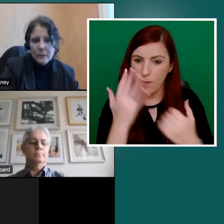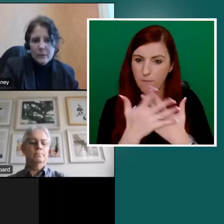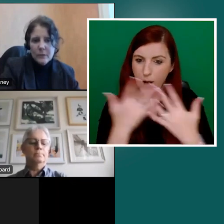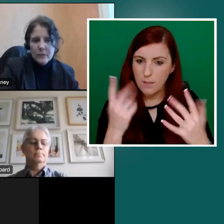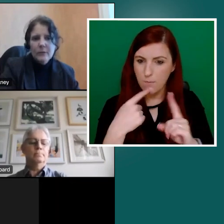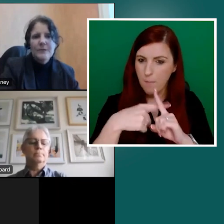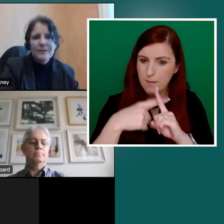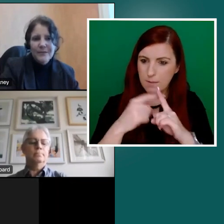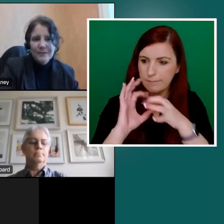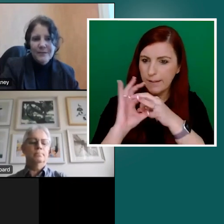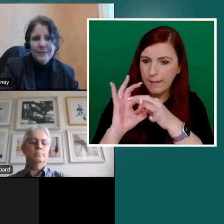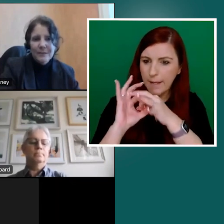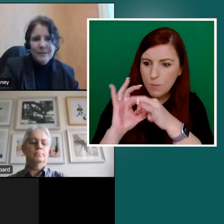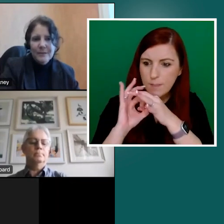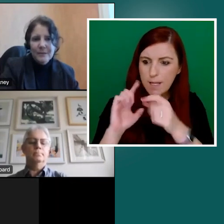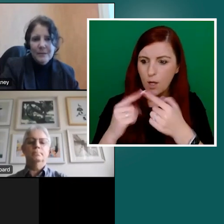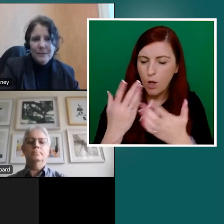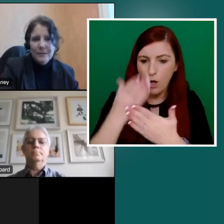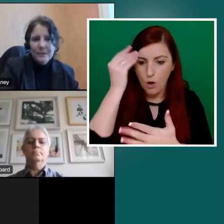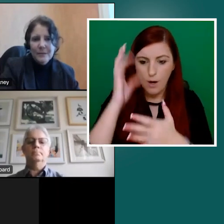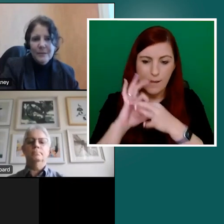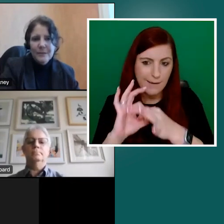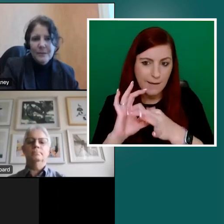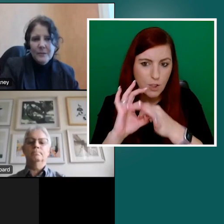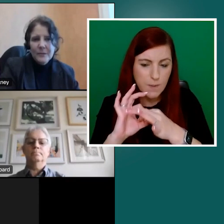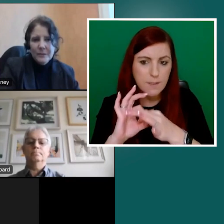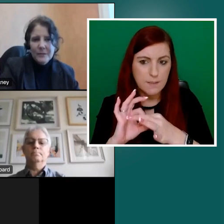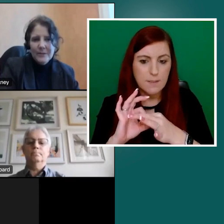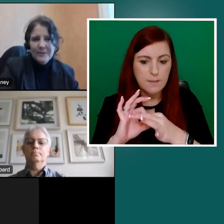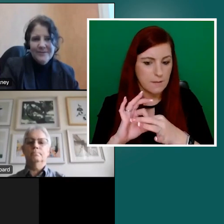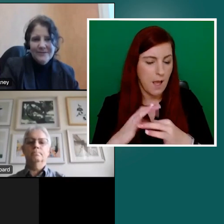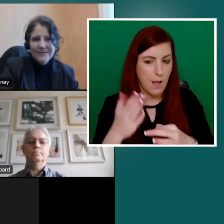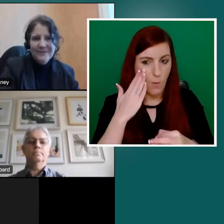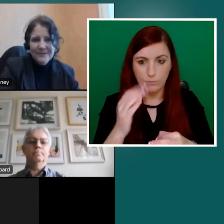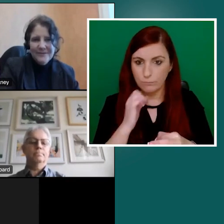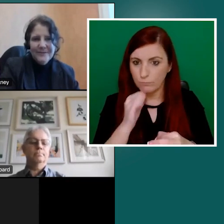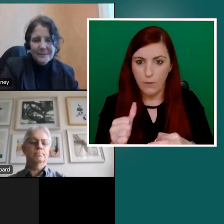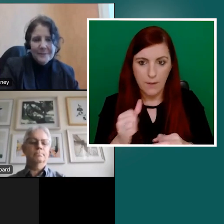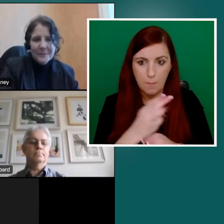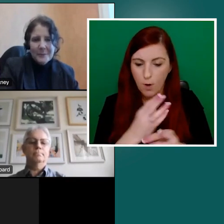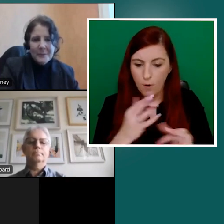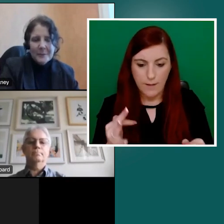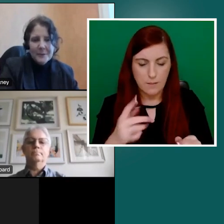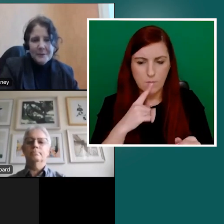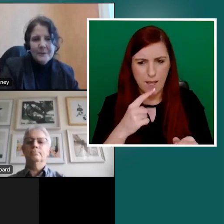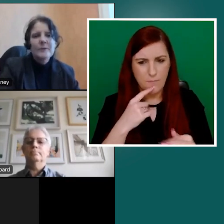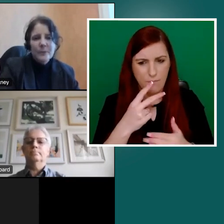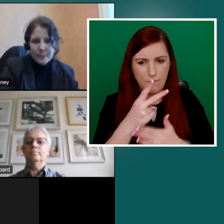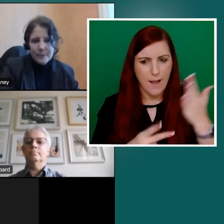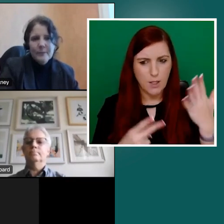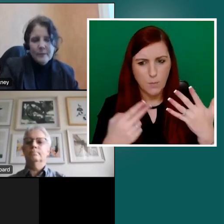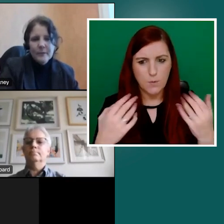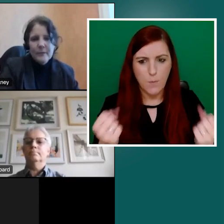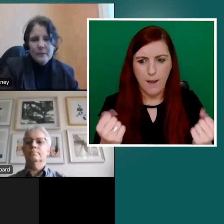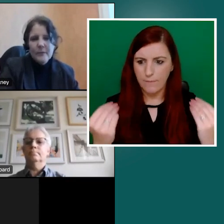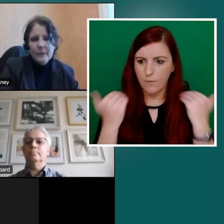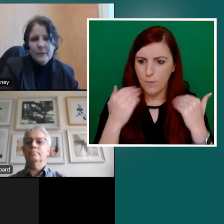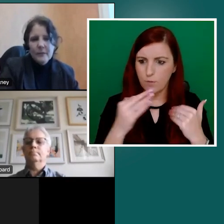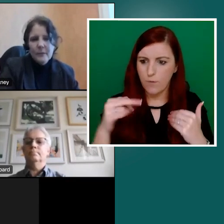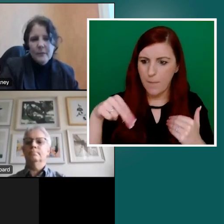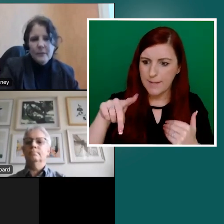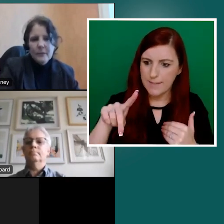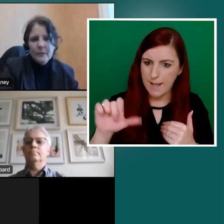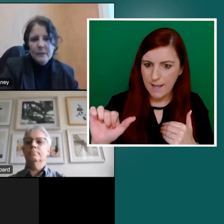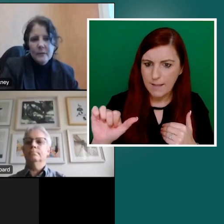engagement, a learning engagement, I might add. We were by no means perfect and it was really valuable to have the input from the NDA. So